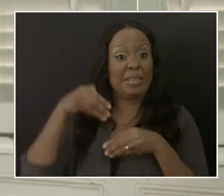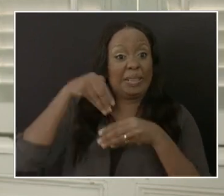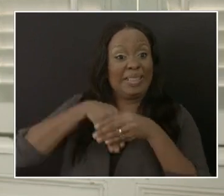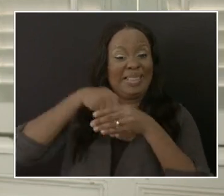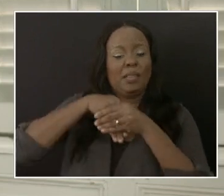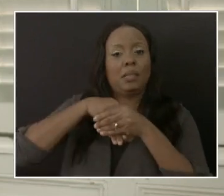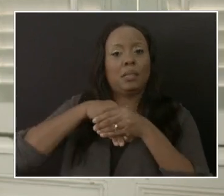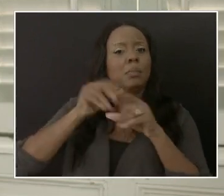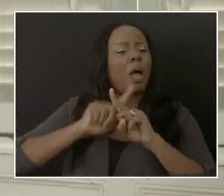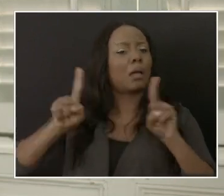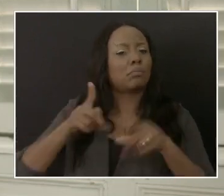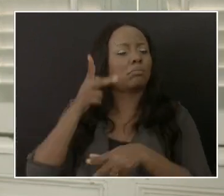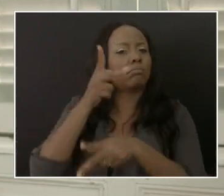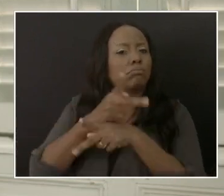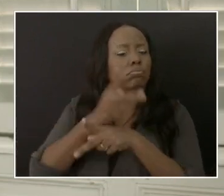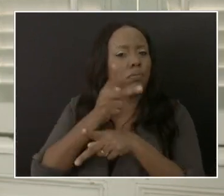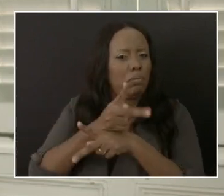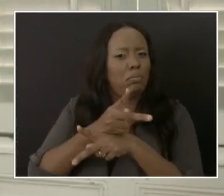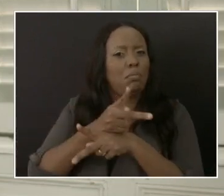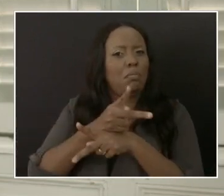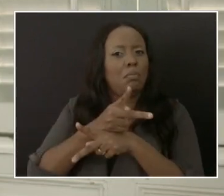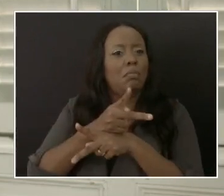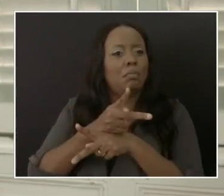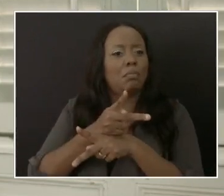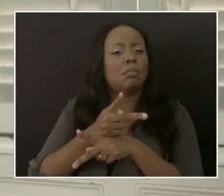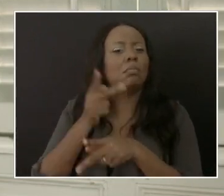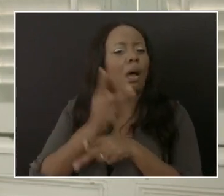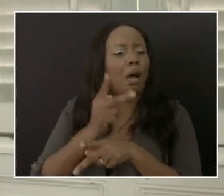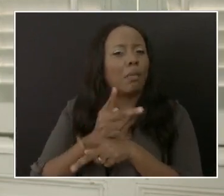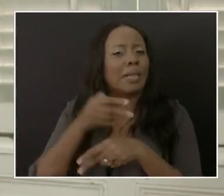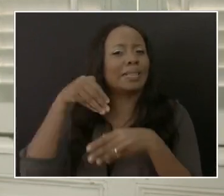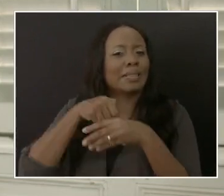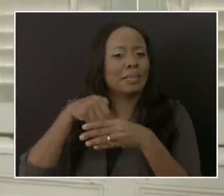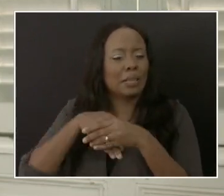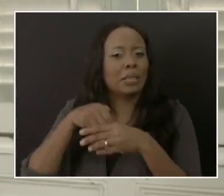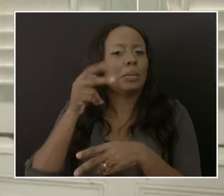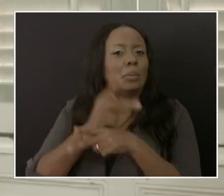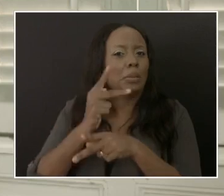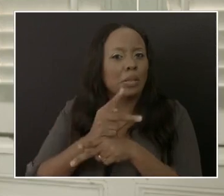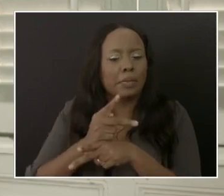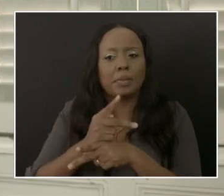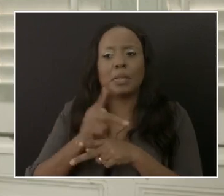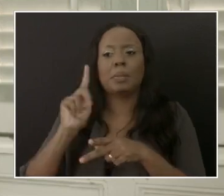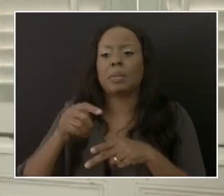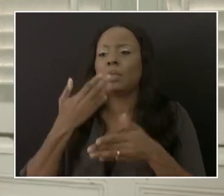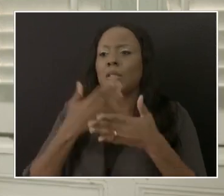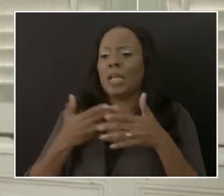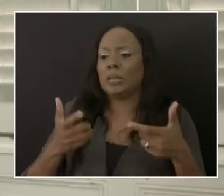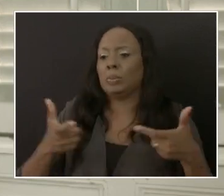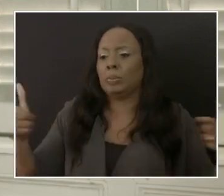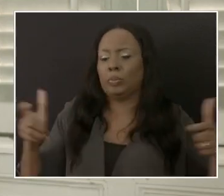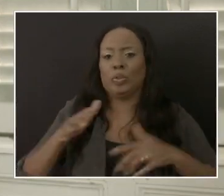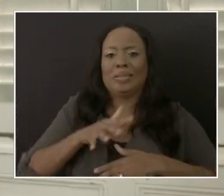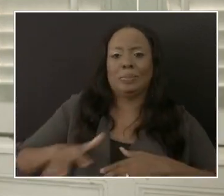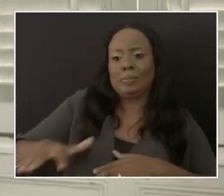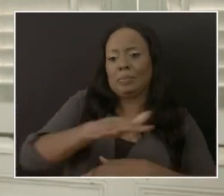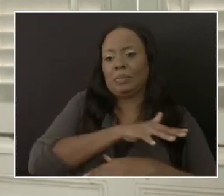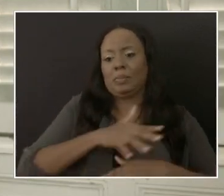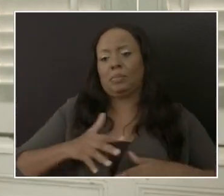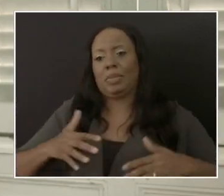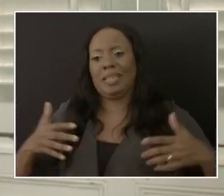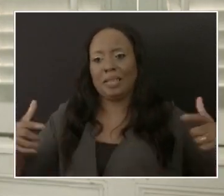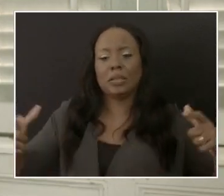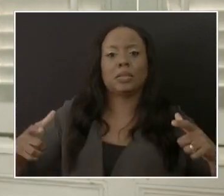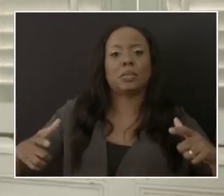cautious in your in in the actions that we take with reference to meeting in reference to our interactions